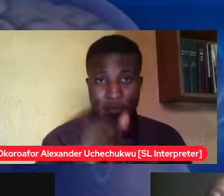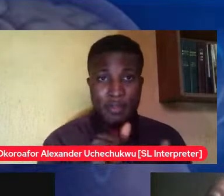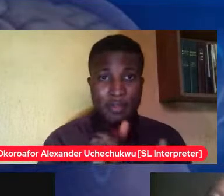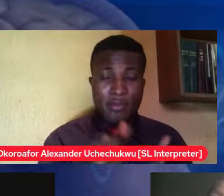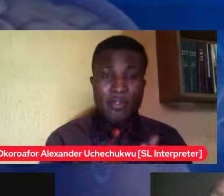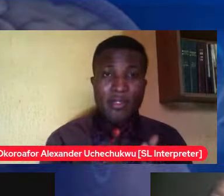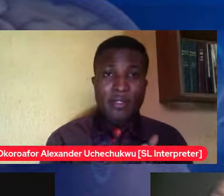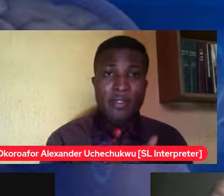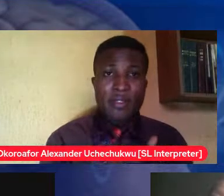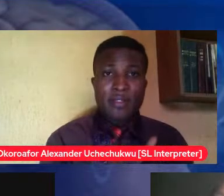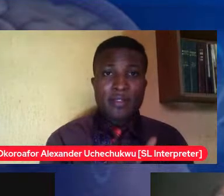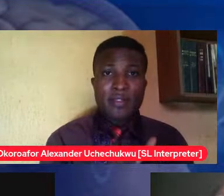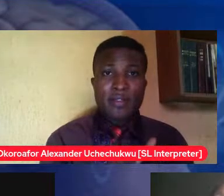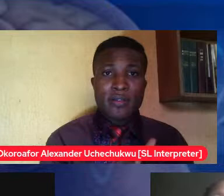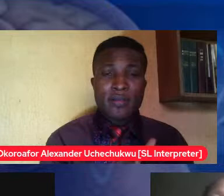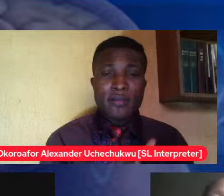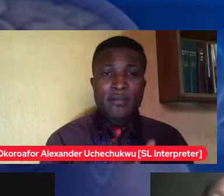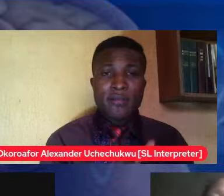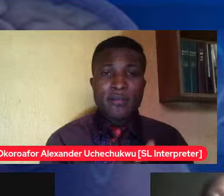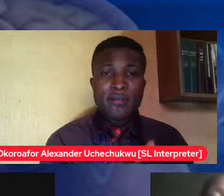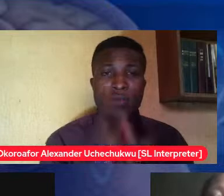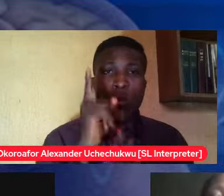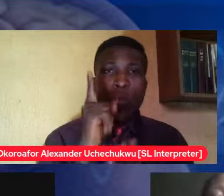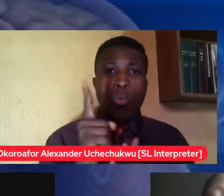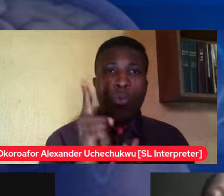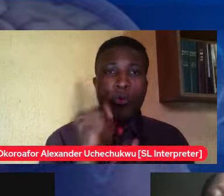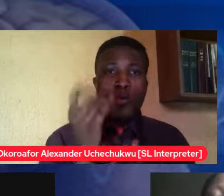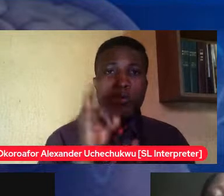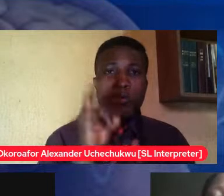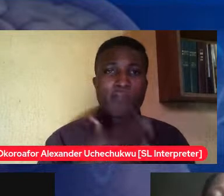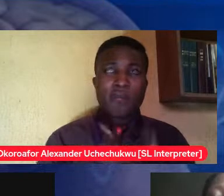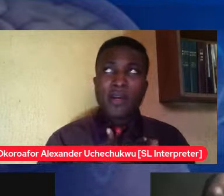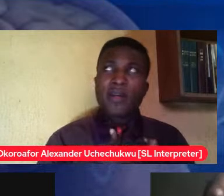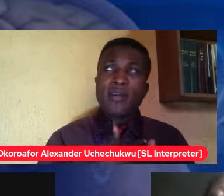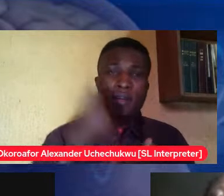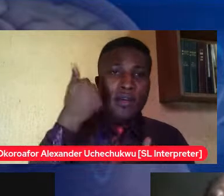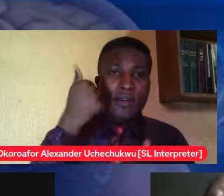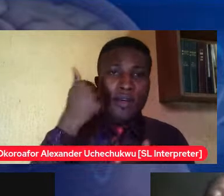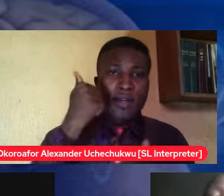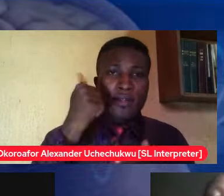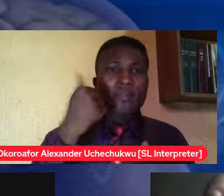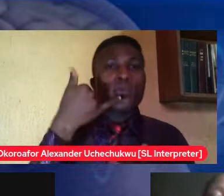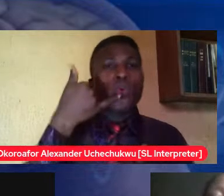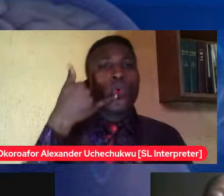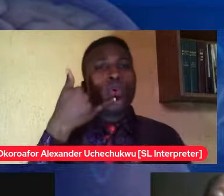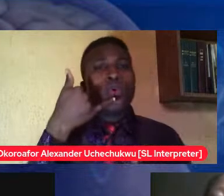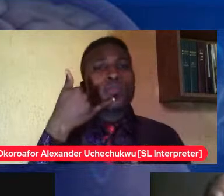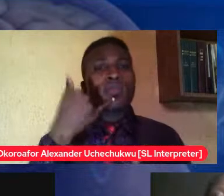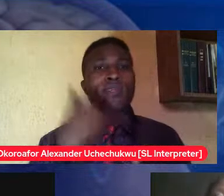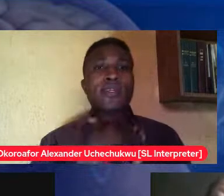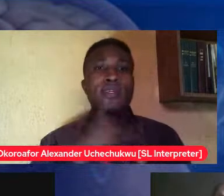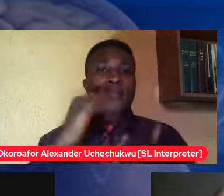my one of my you know aunts one of my great aunts she calls me on the phone and she says when are you coming home